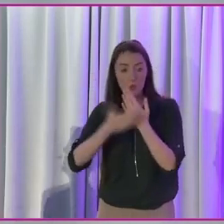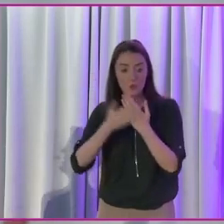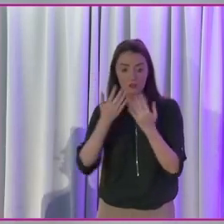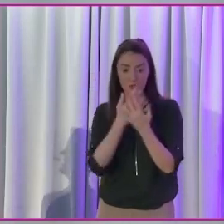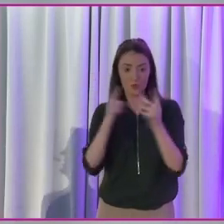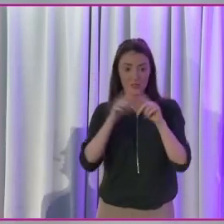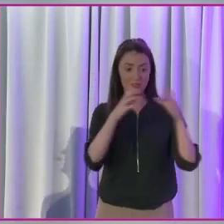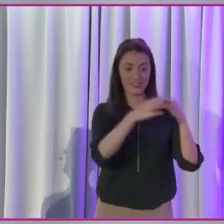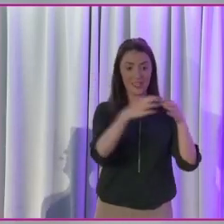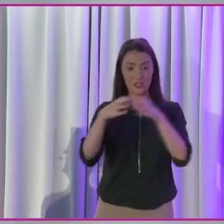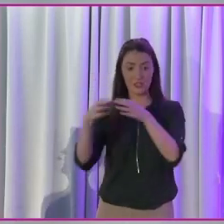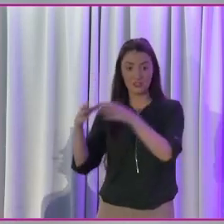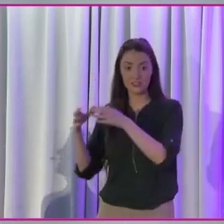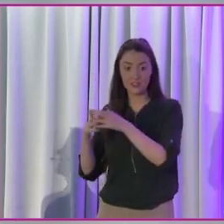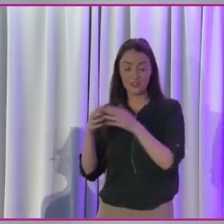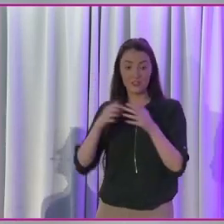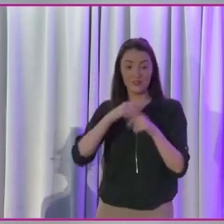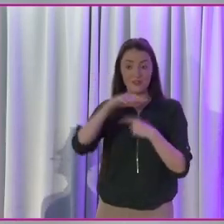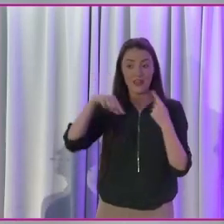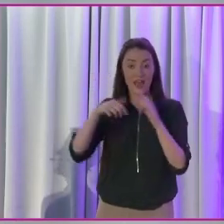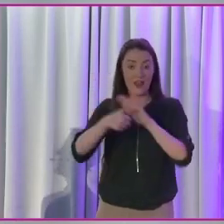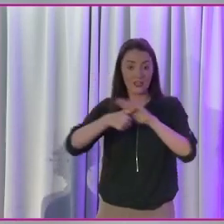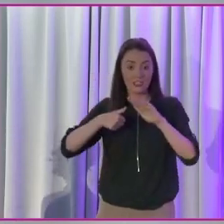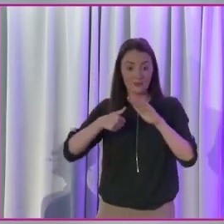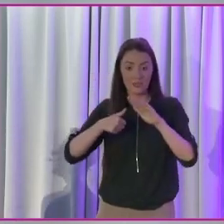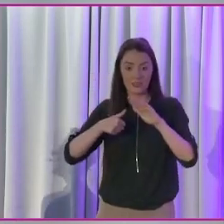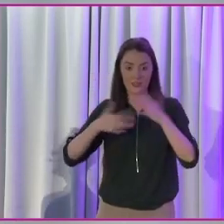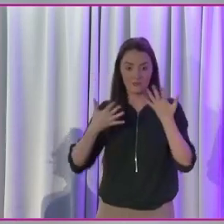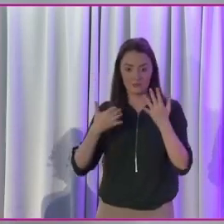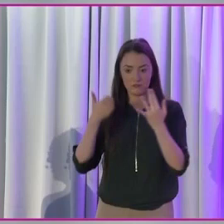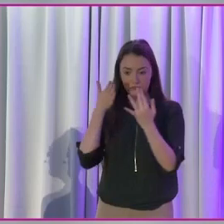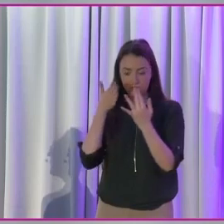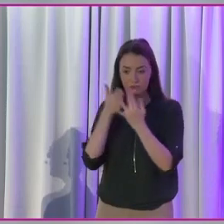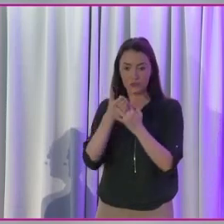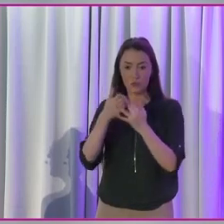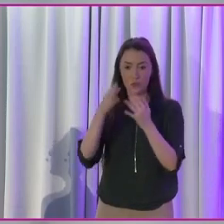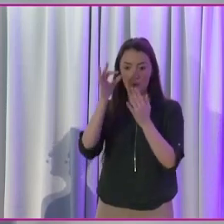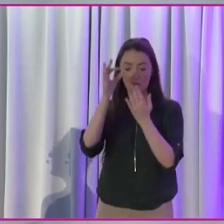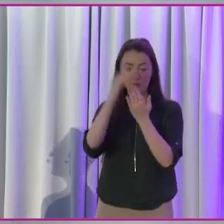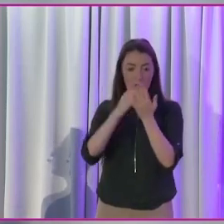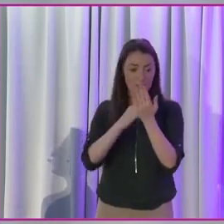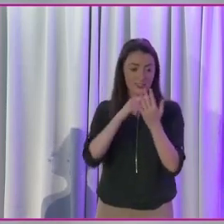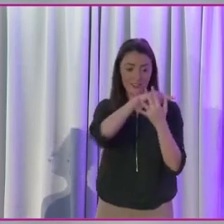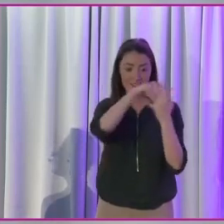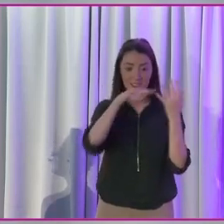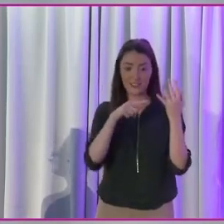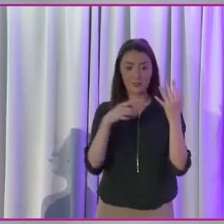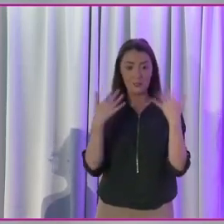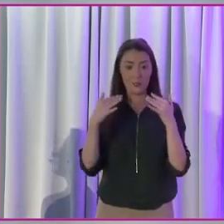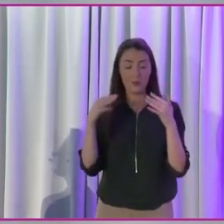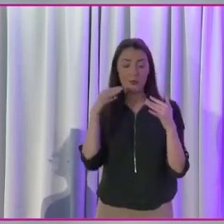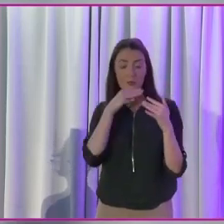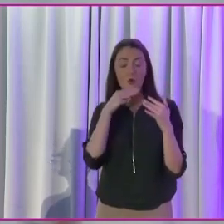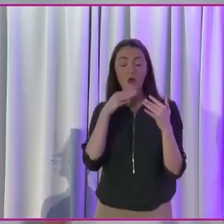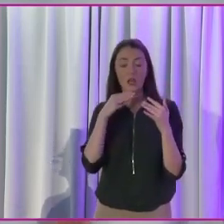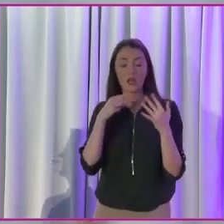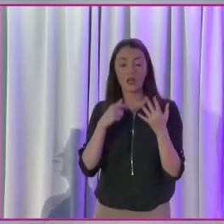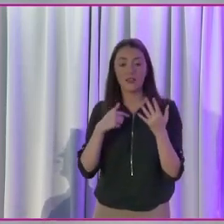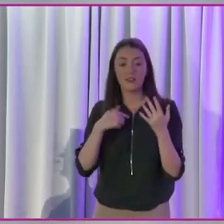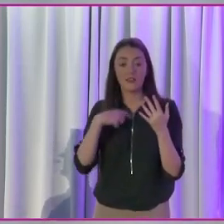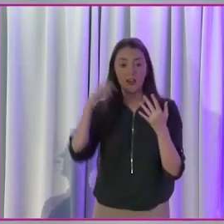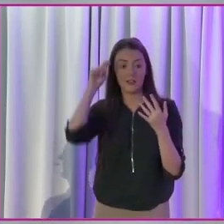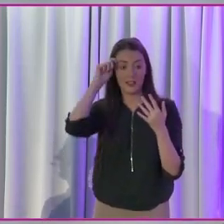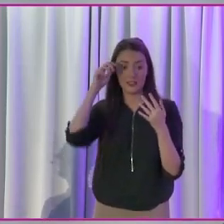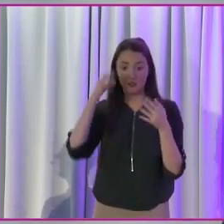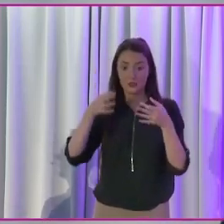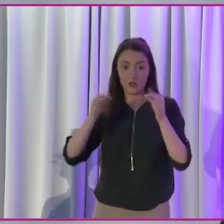sections, our experiences, they drive policy within the party, and they're hugely important in doing so. So I would say it's, I think it's a